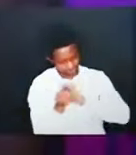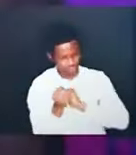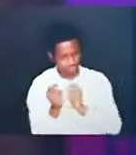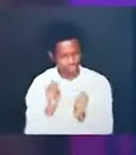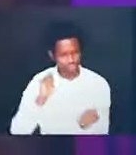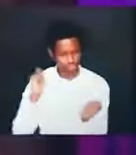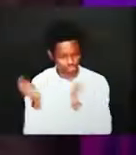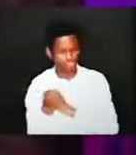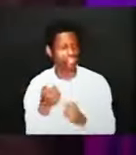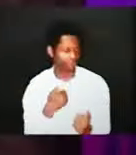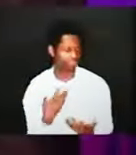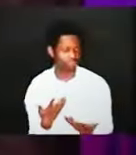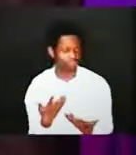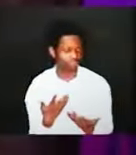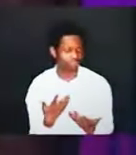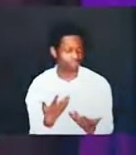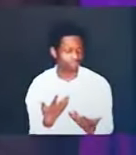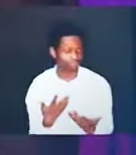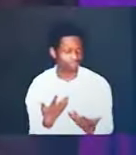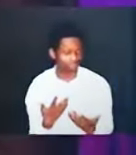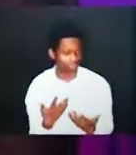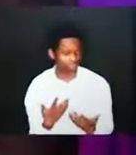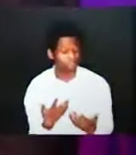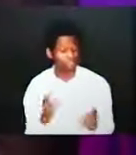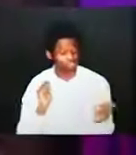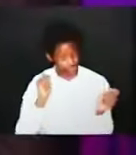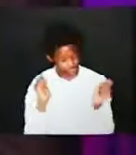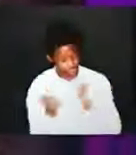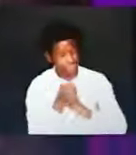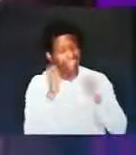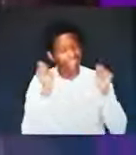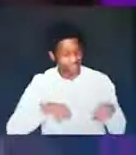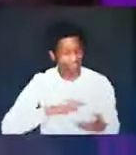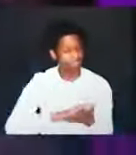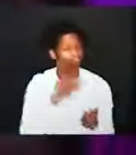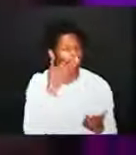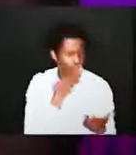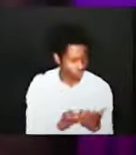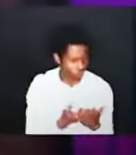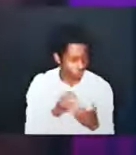for better or for worse or for good